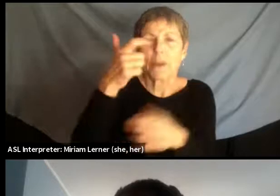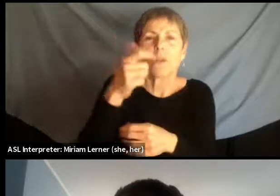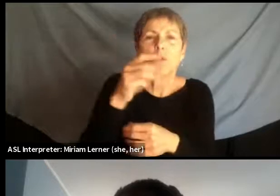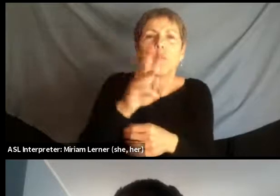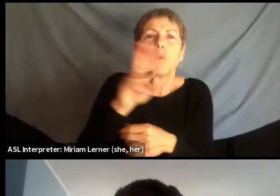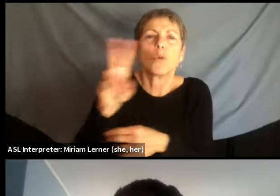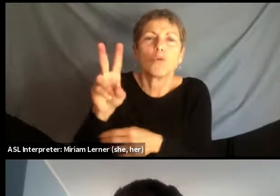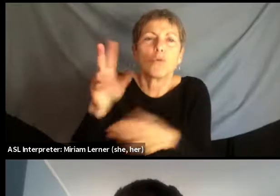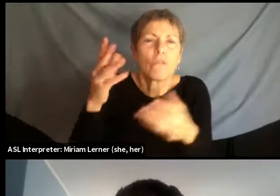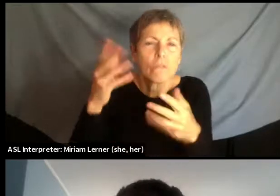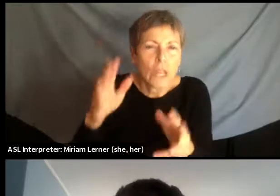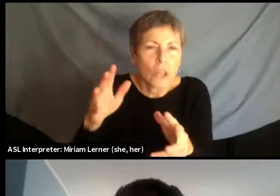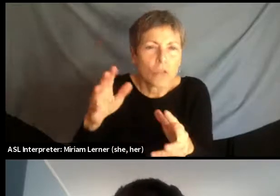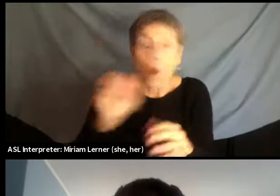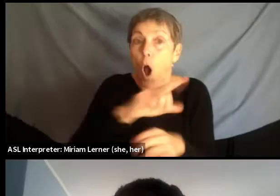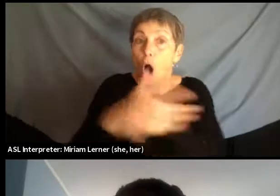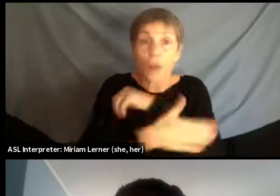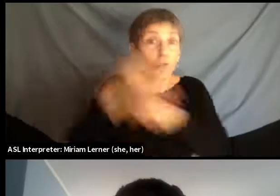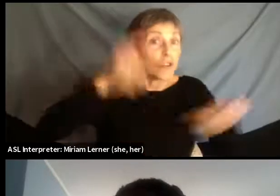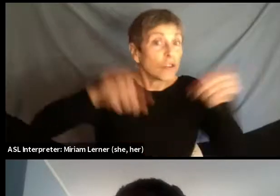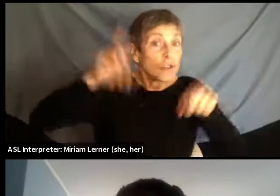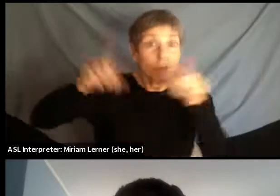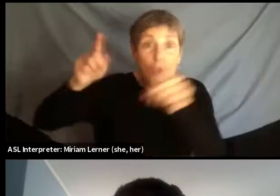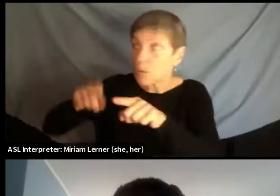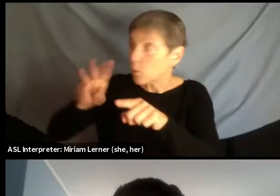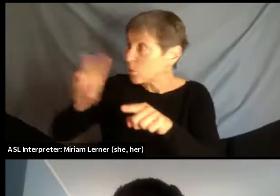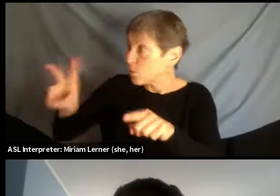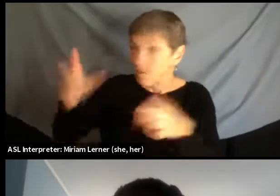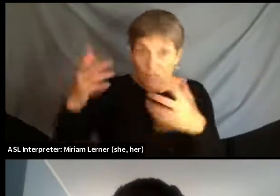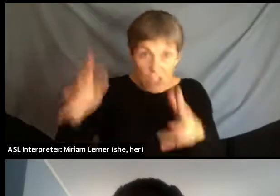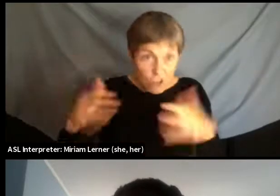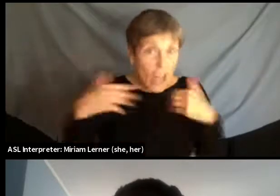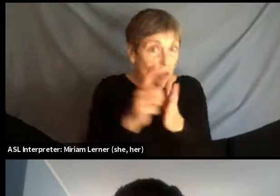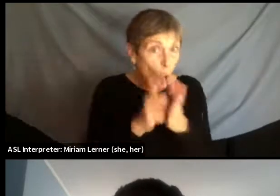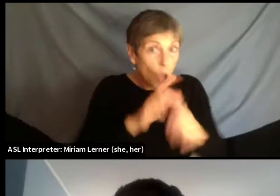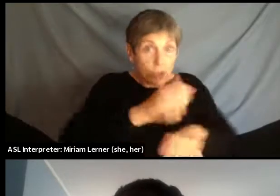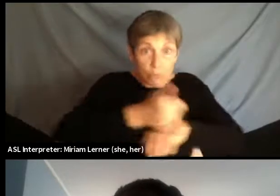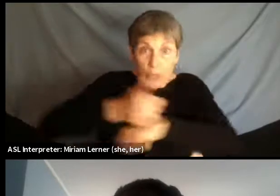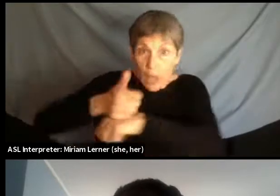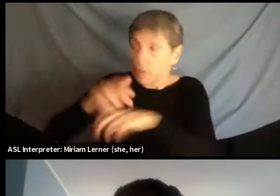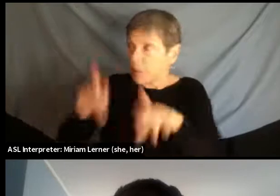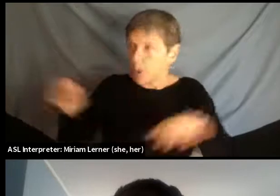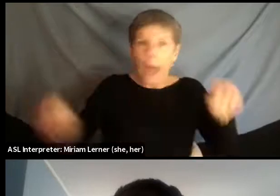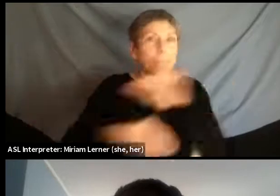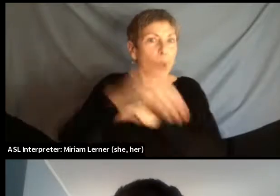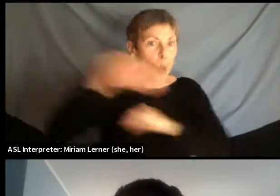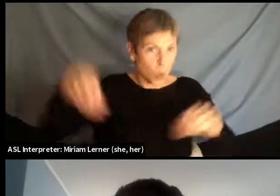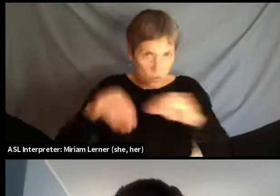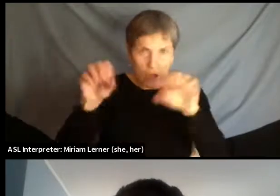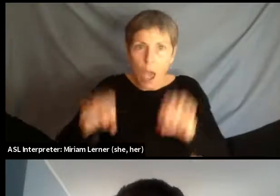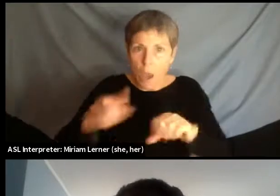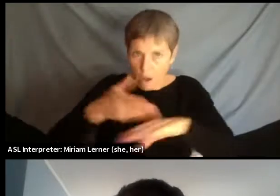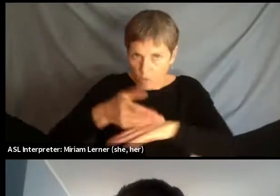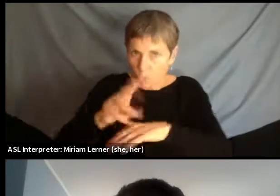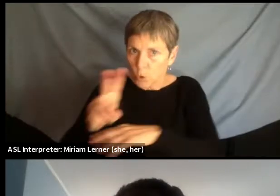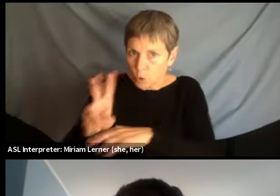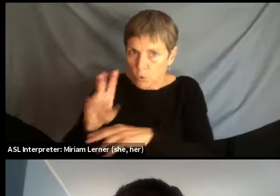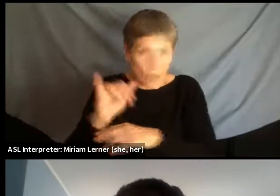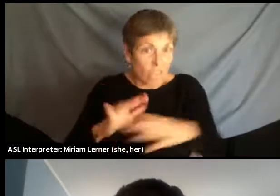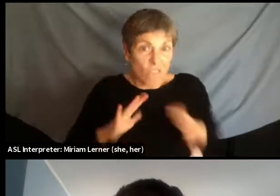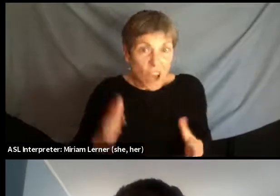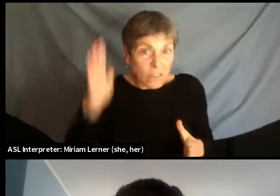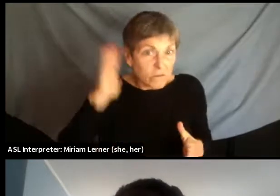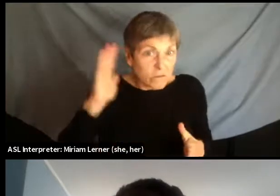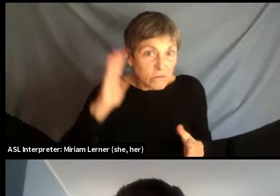and all agreed to this and through various legal instruments. And so the idea that now our border